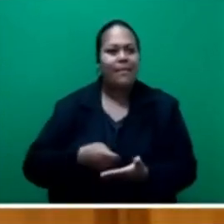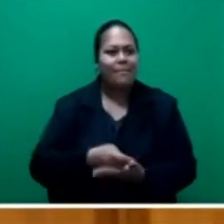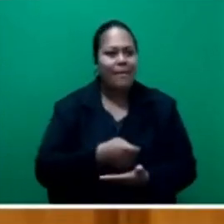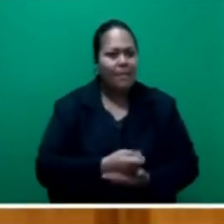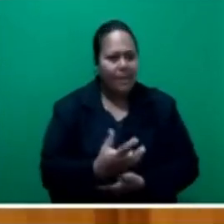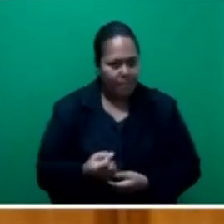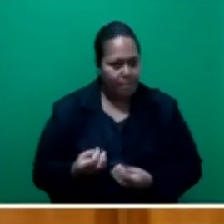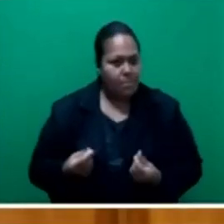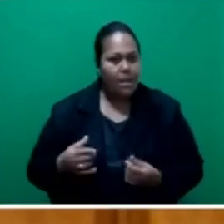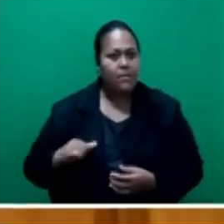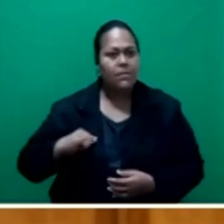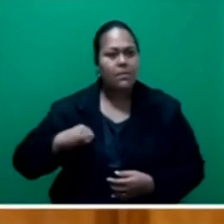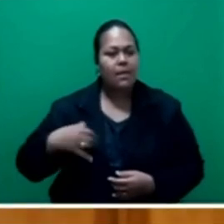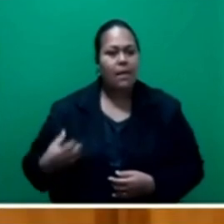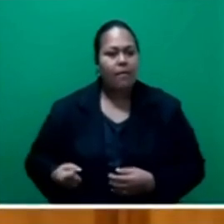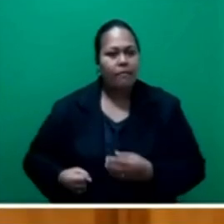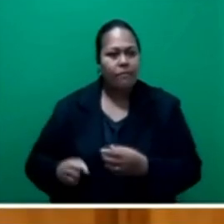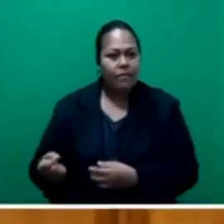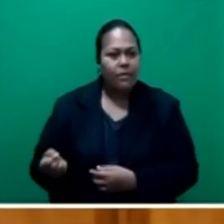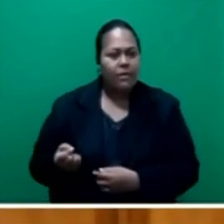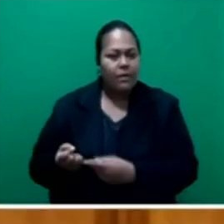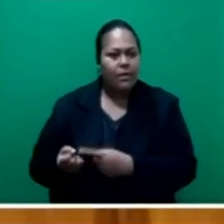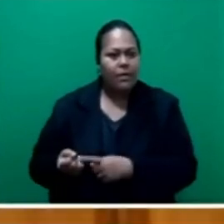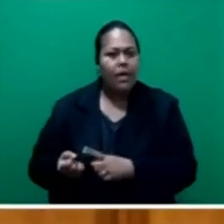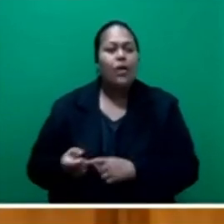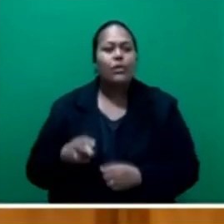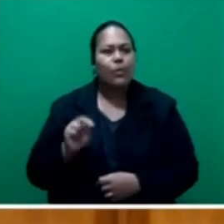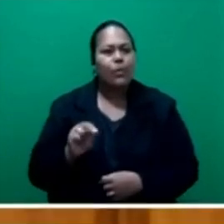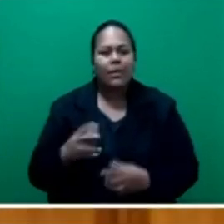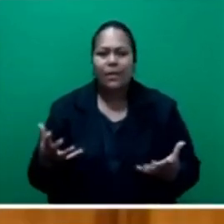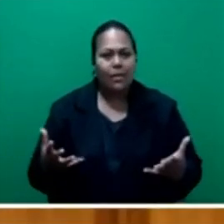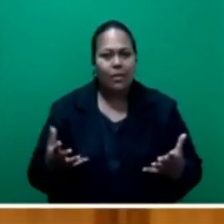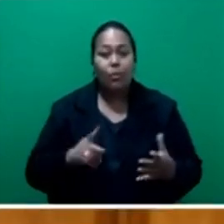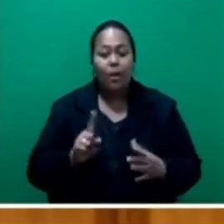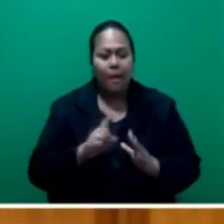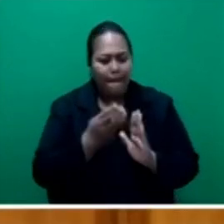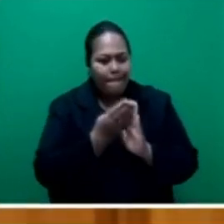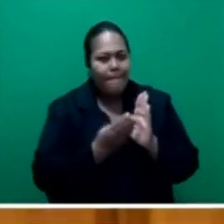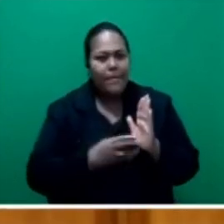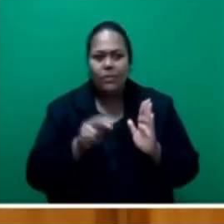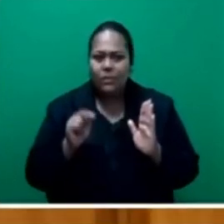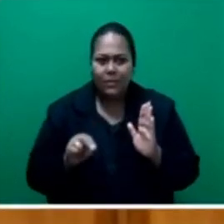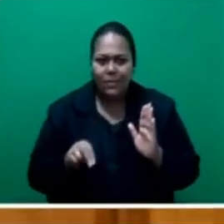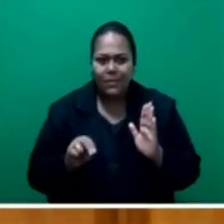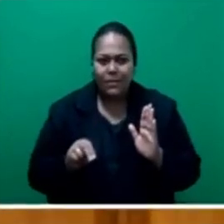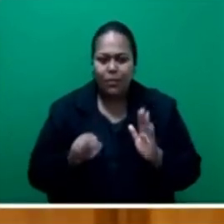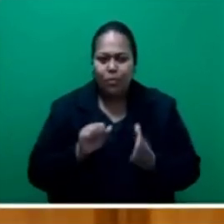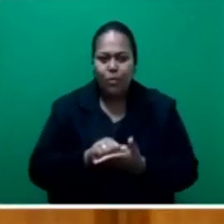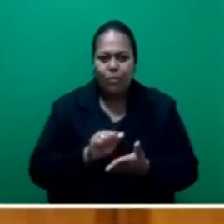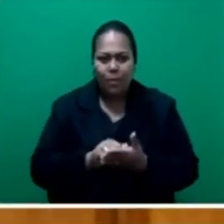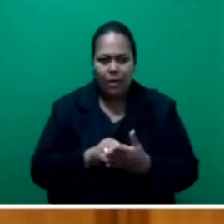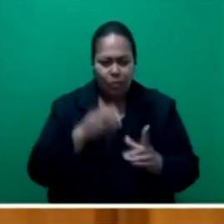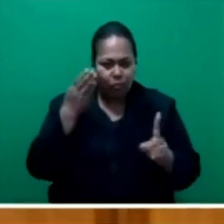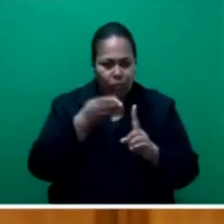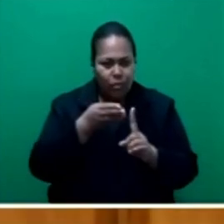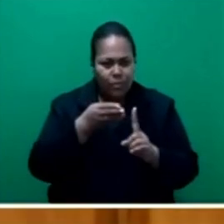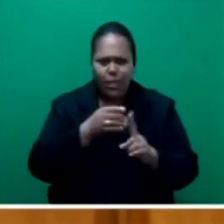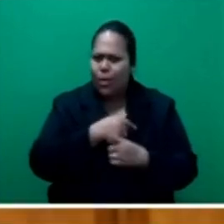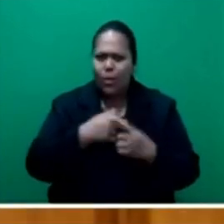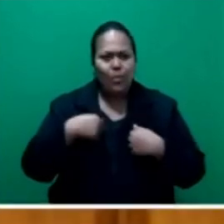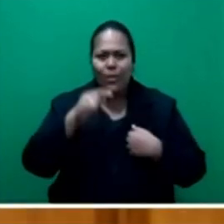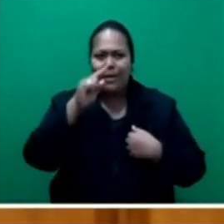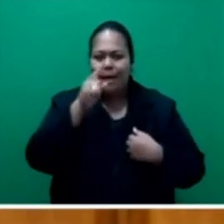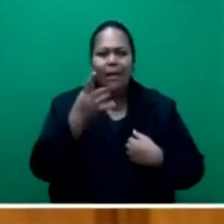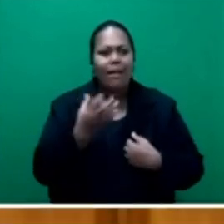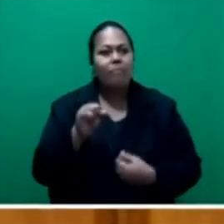needs, we must remain within our budget, and so we cannot afford to develop bad habits like that of the Minister of Economy,